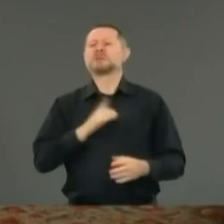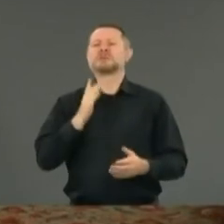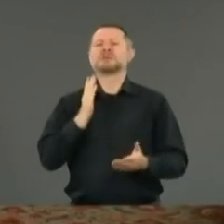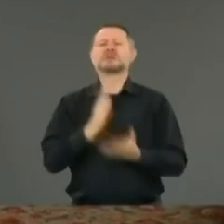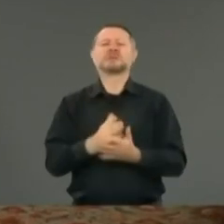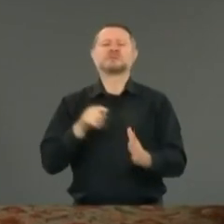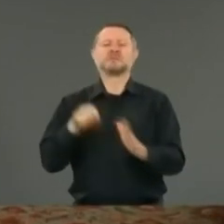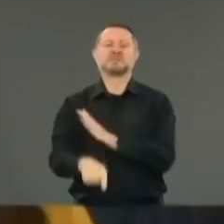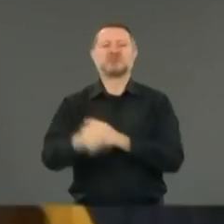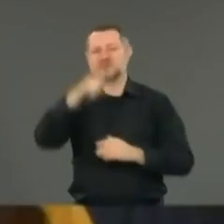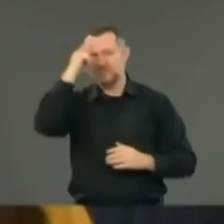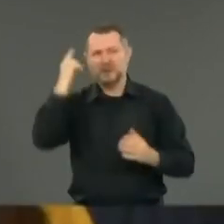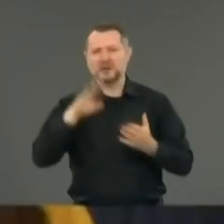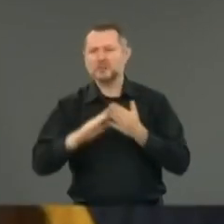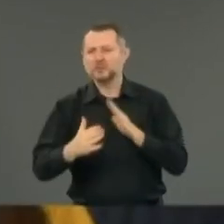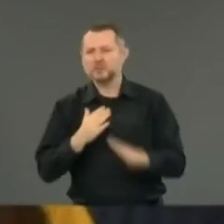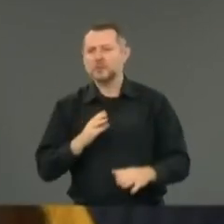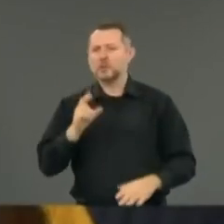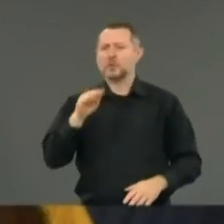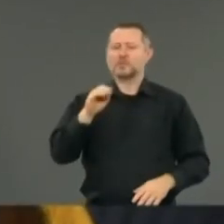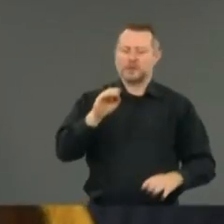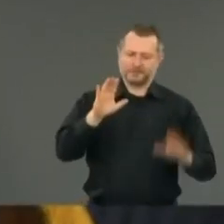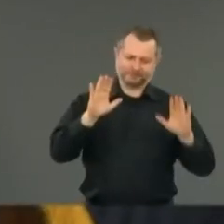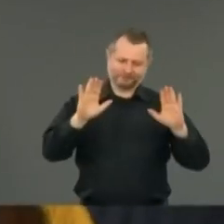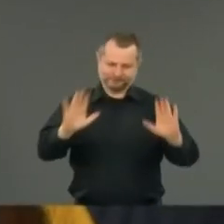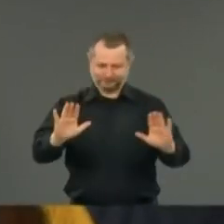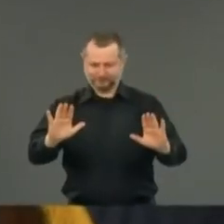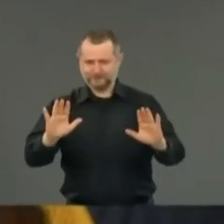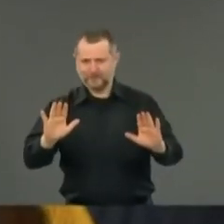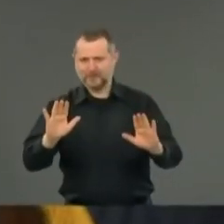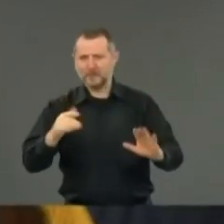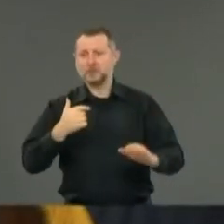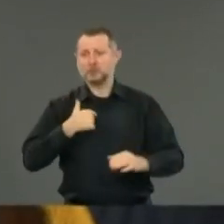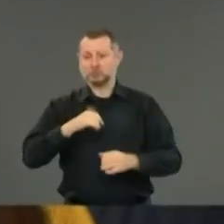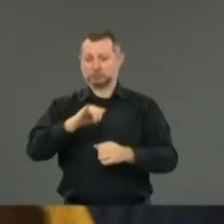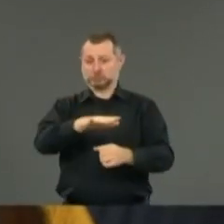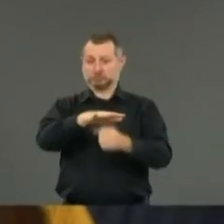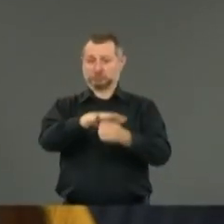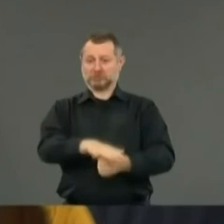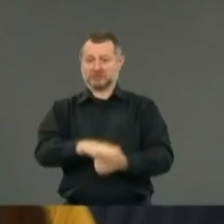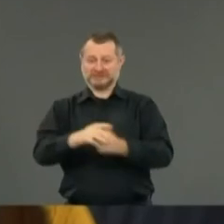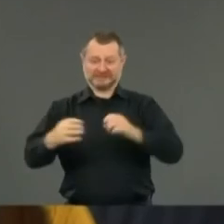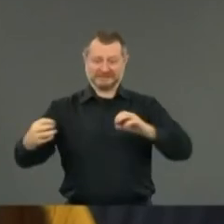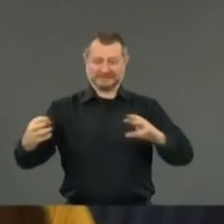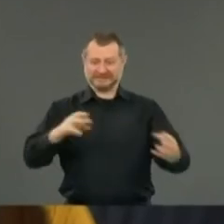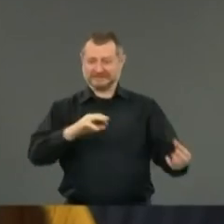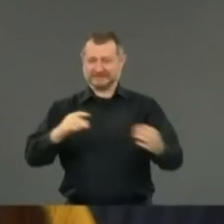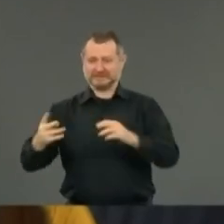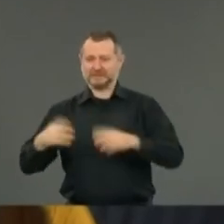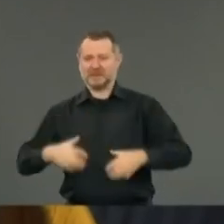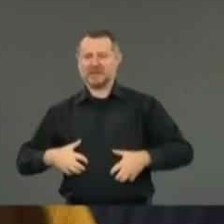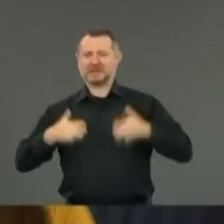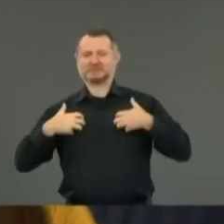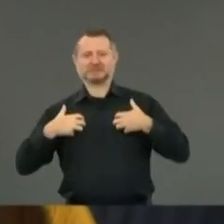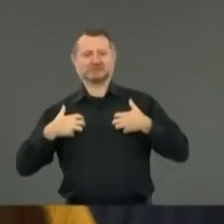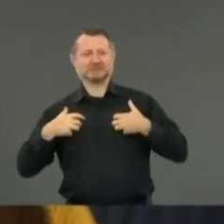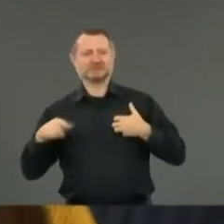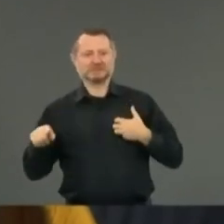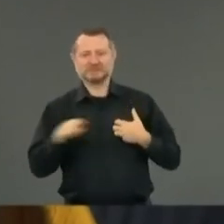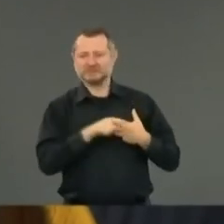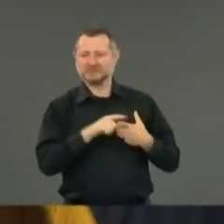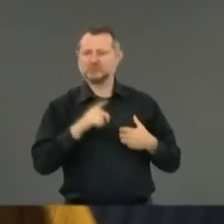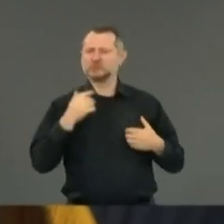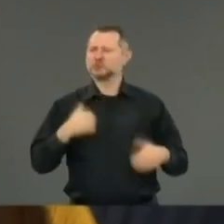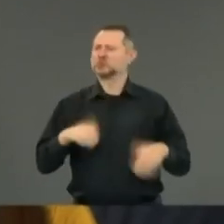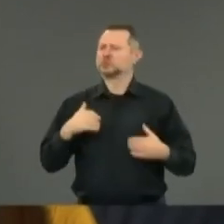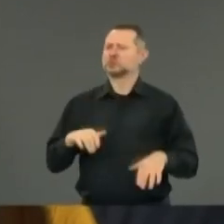You have tension, you have anger, and you have extremes